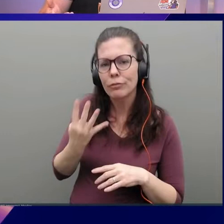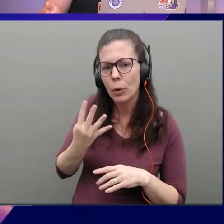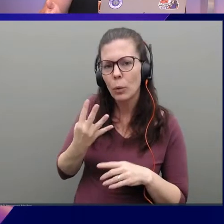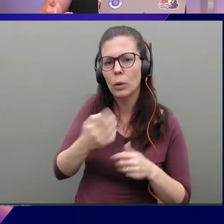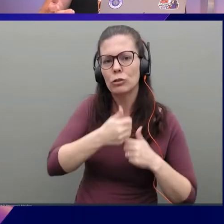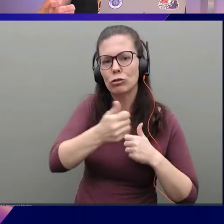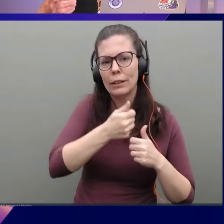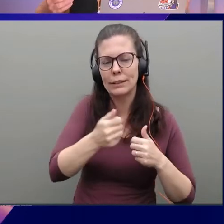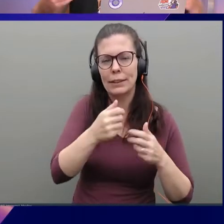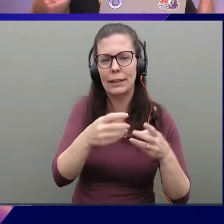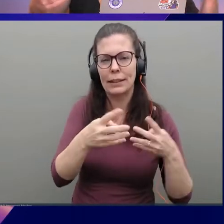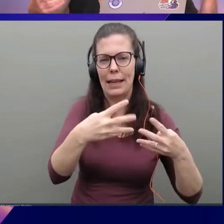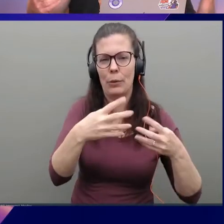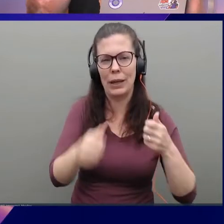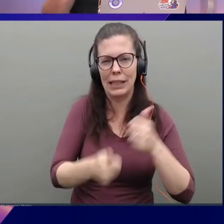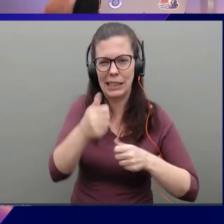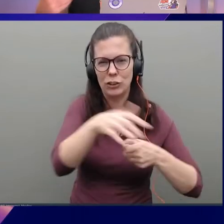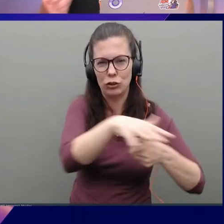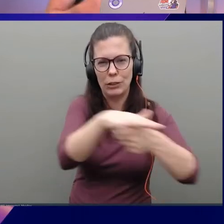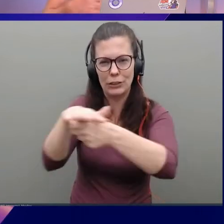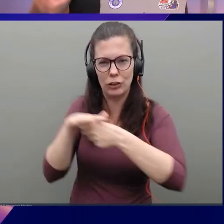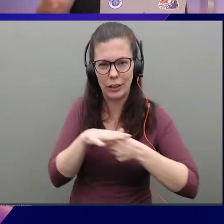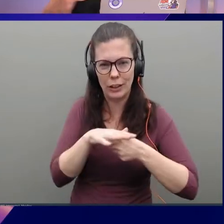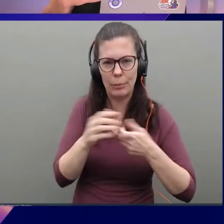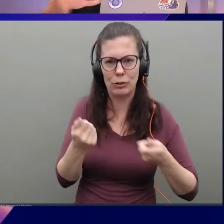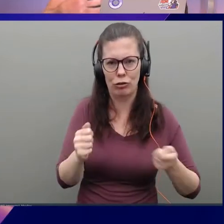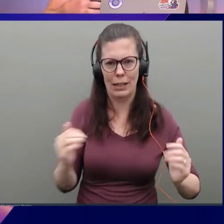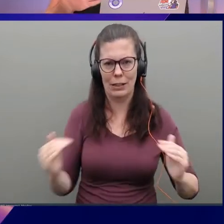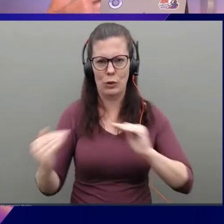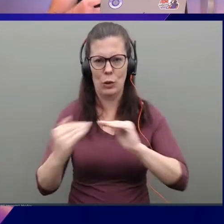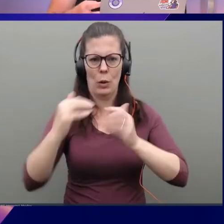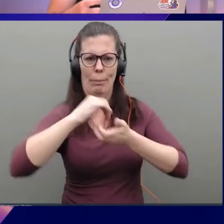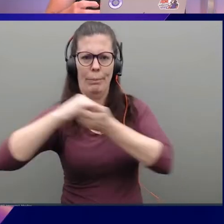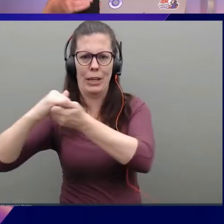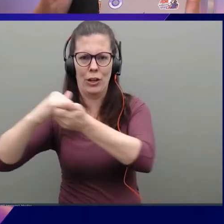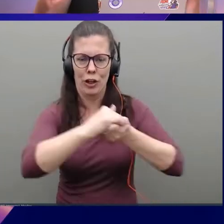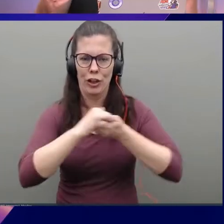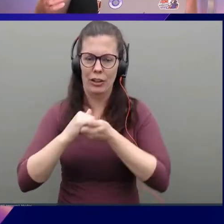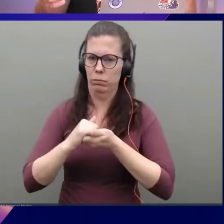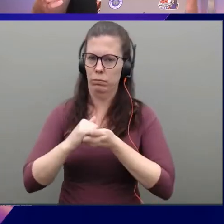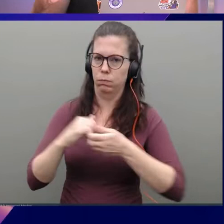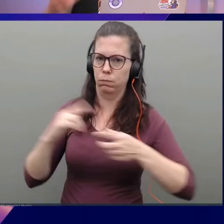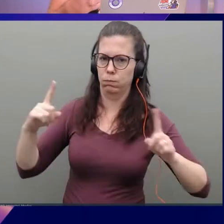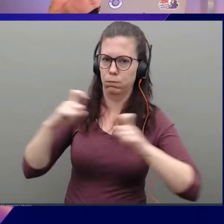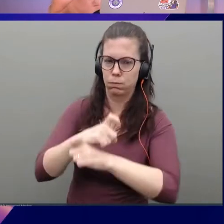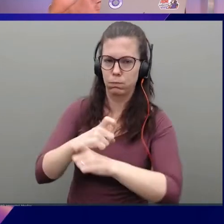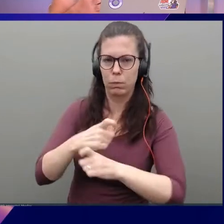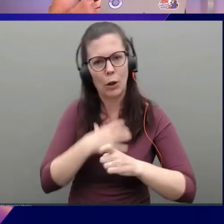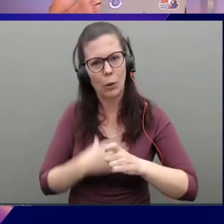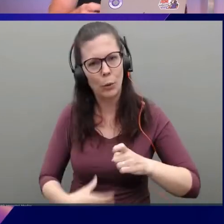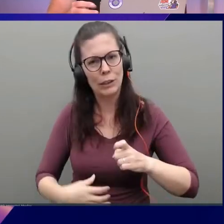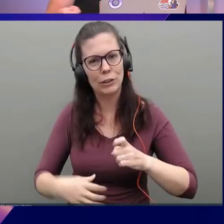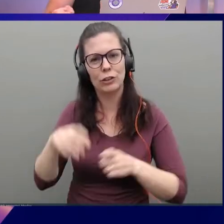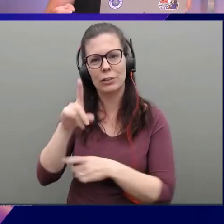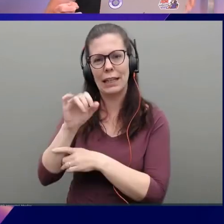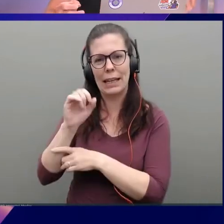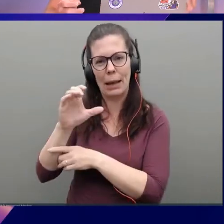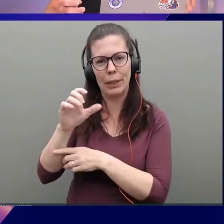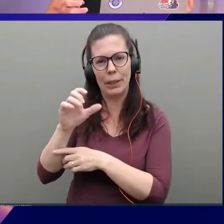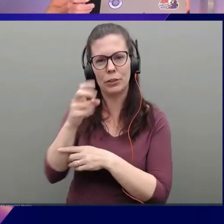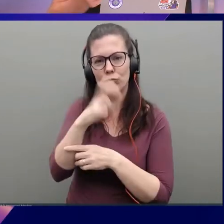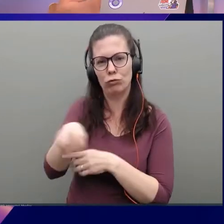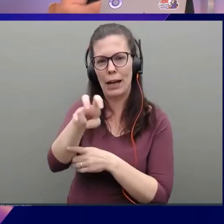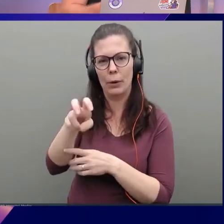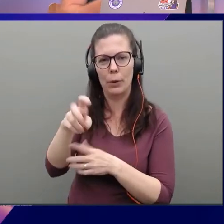each region, but man, trying to statically peer these things together is kind of complex. I really wish they would just do dynamic route exchange. So